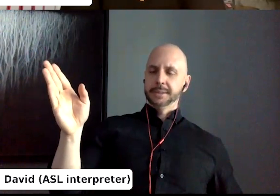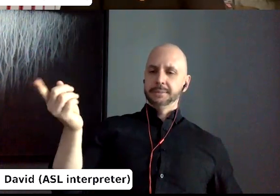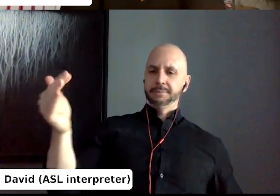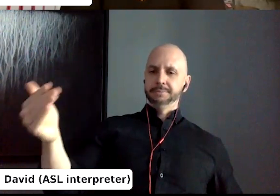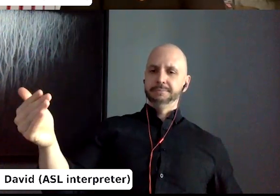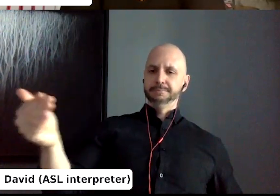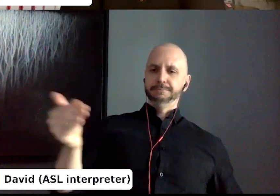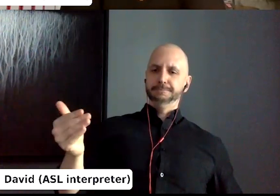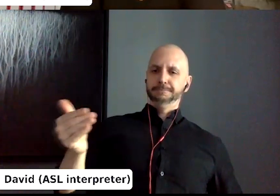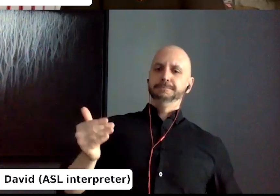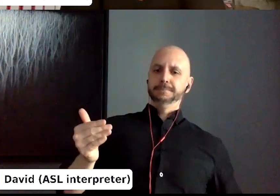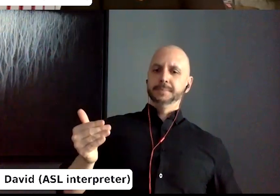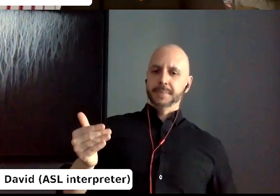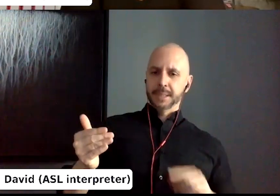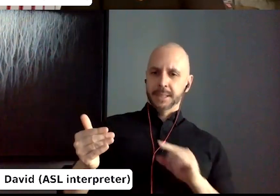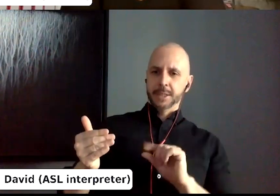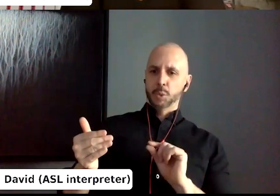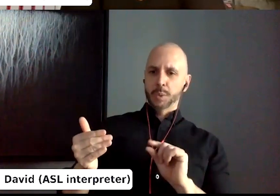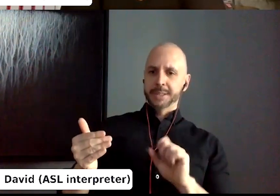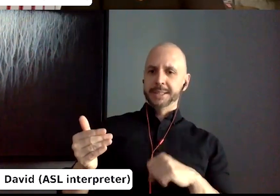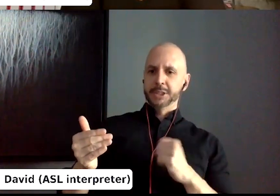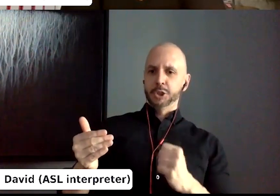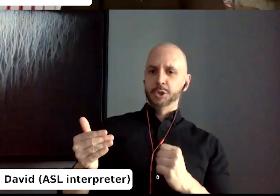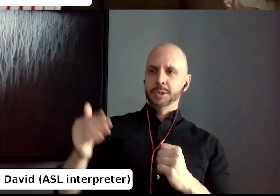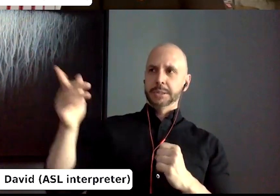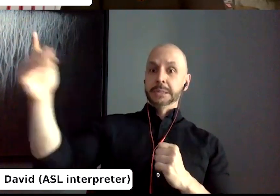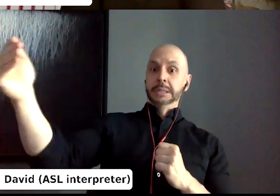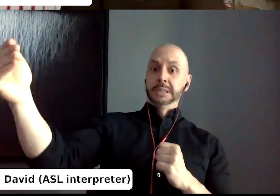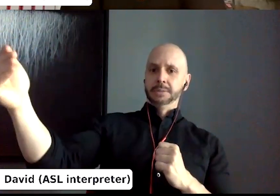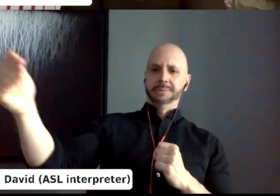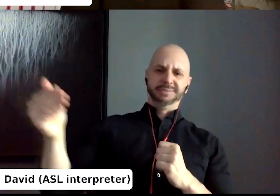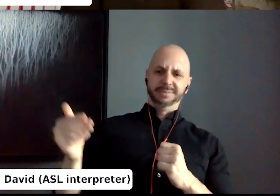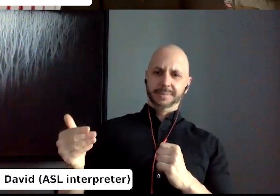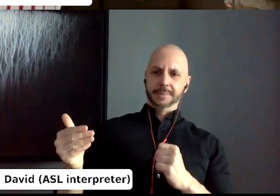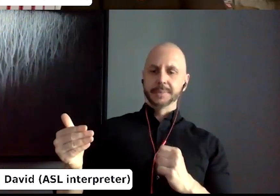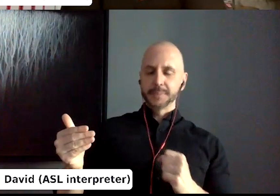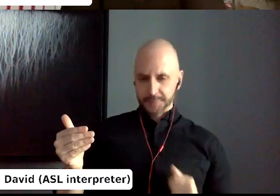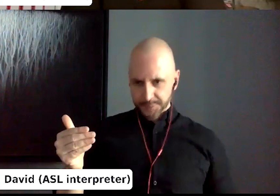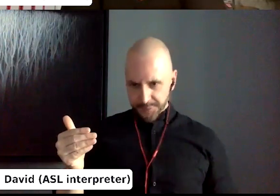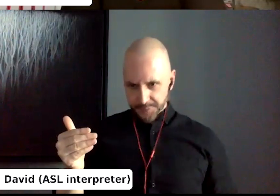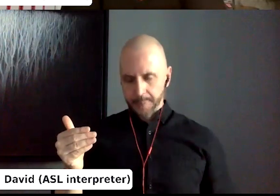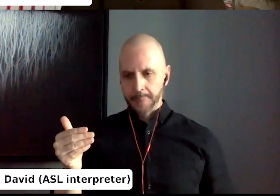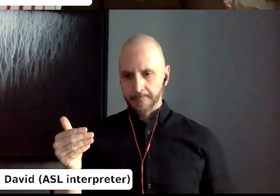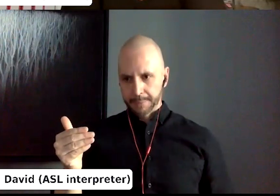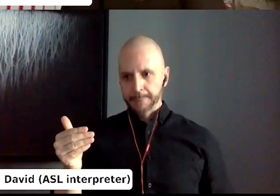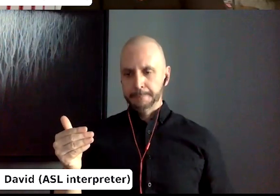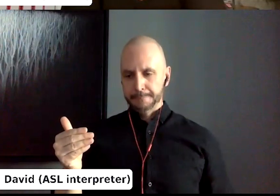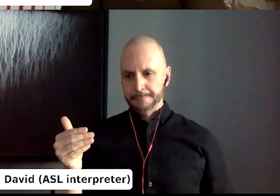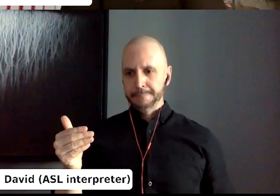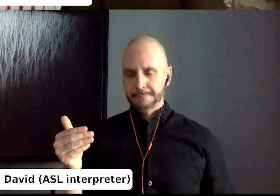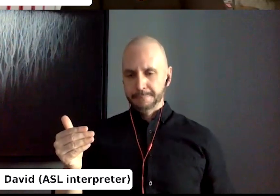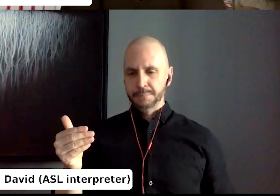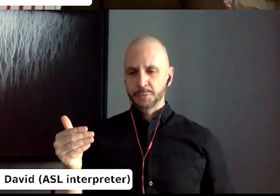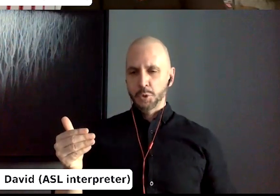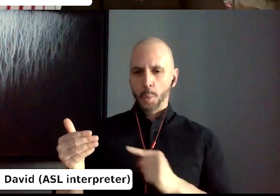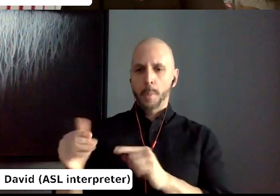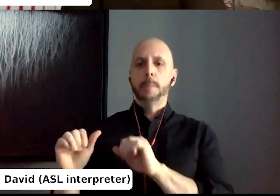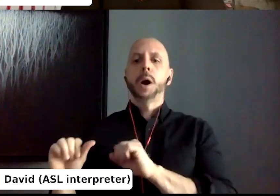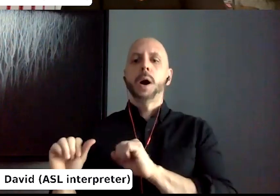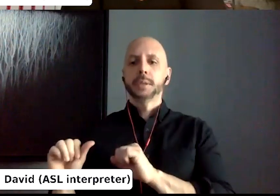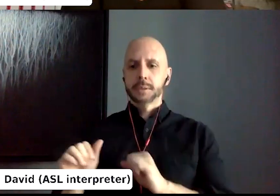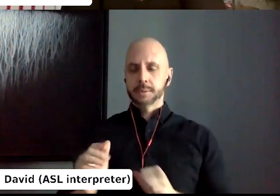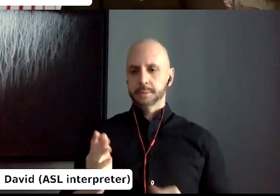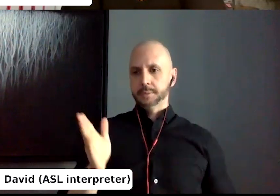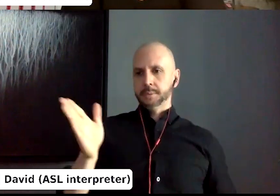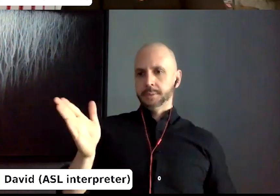like, this is actually what I've written more something, uh, that is possible already in the future for, yeah, uh, in about